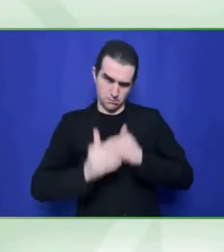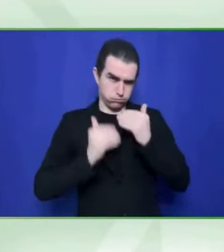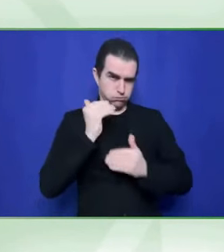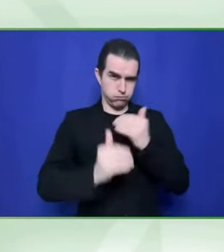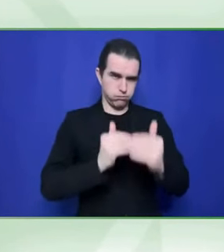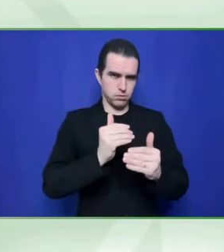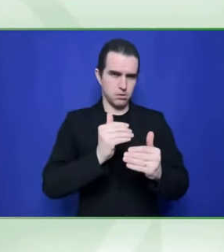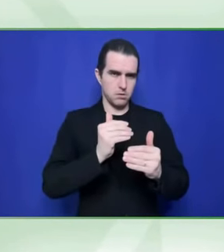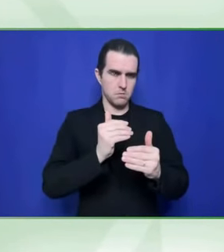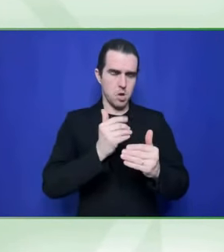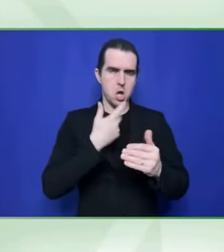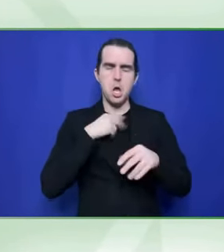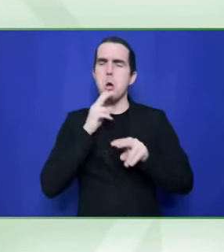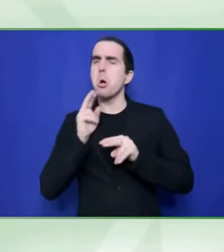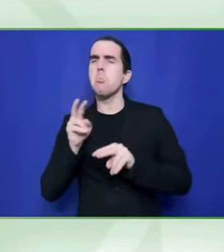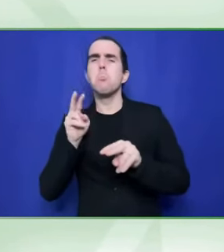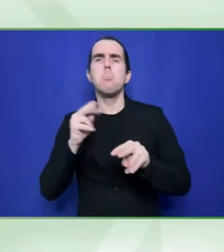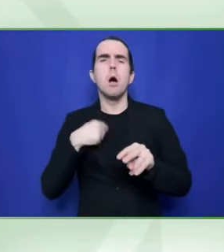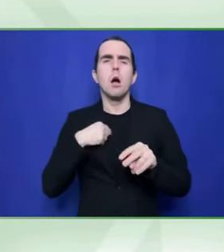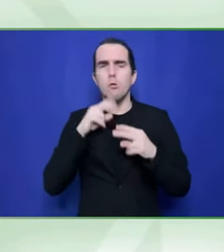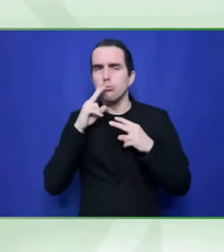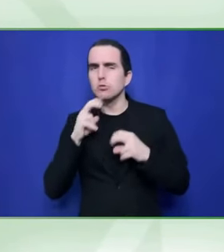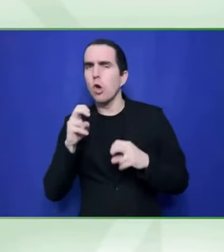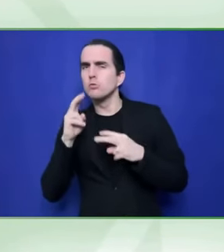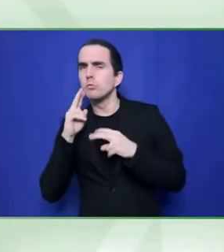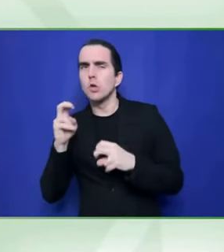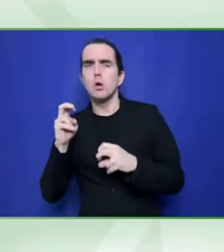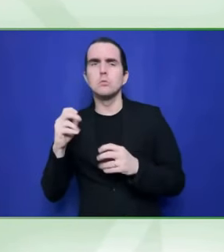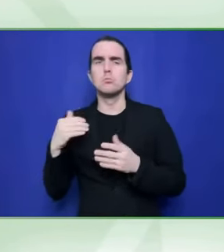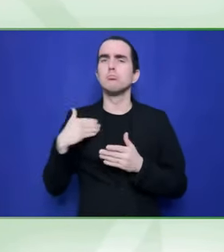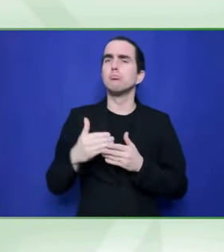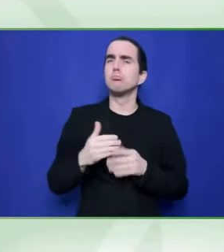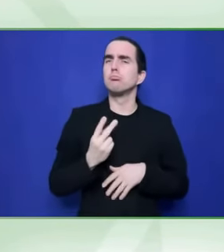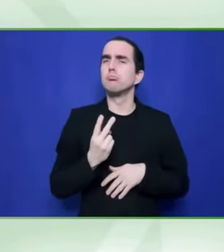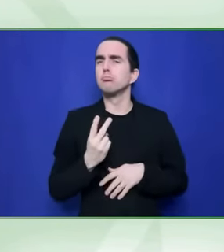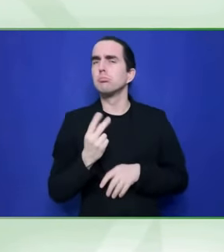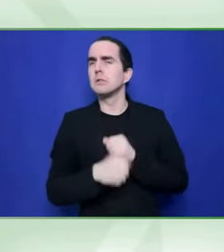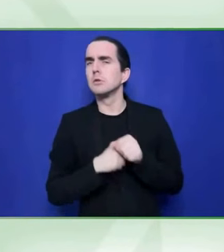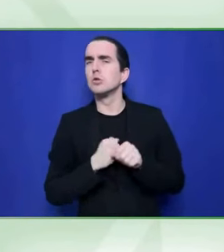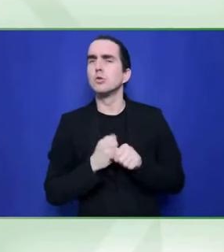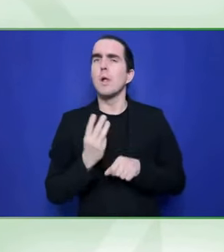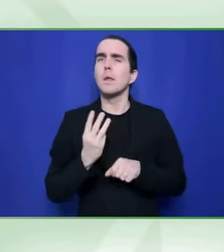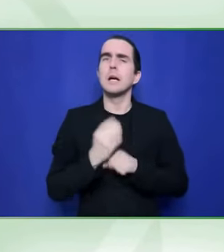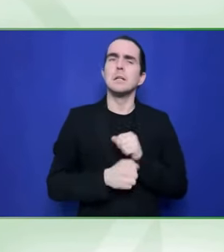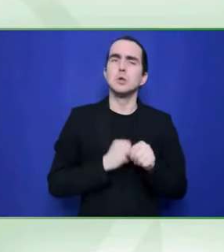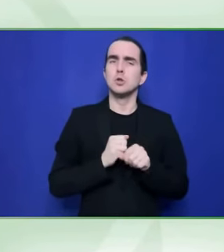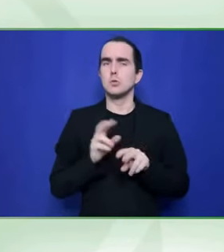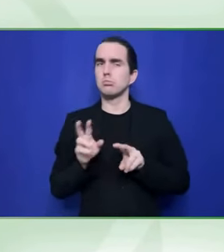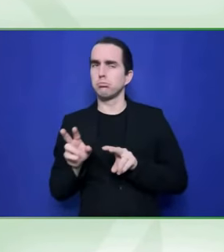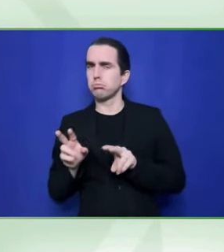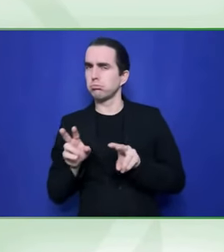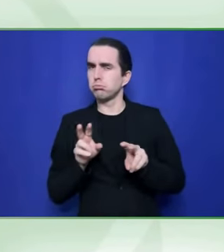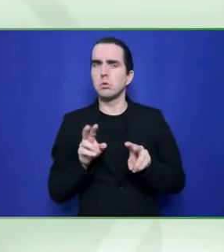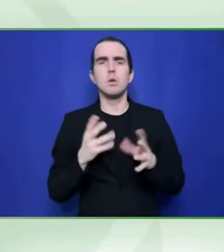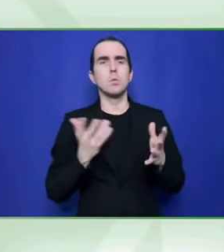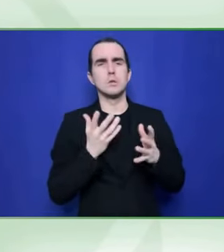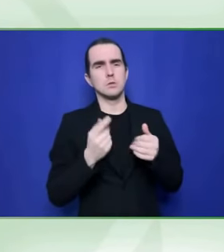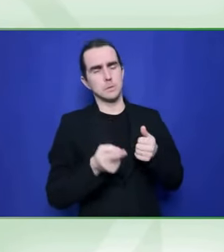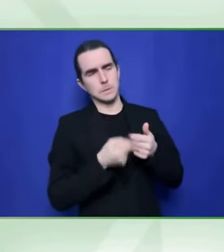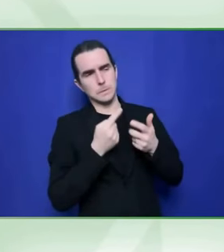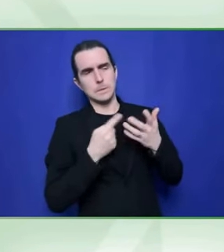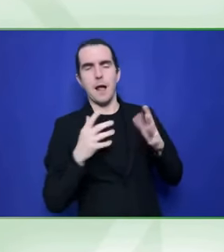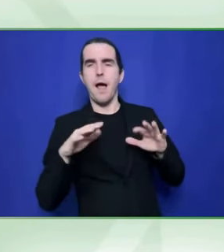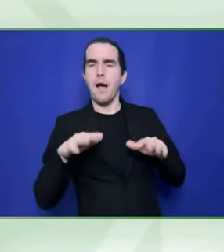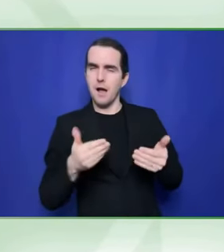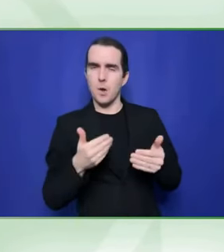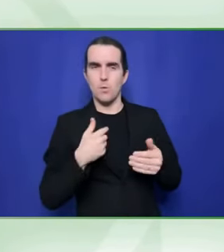this are wrong. They do not support it. If I look at, um, the way disability is portrayed, um, there's